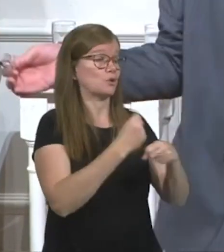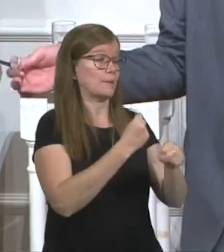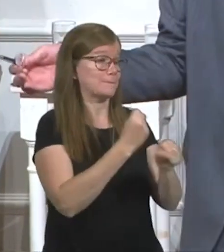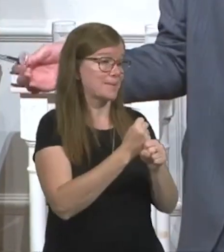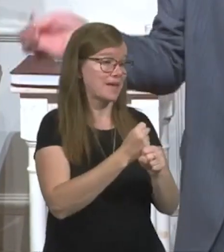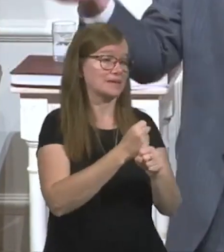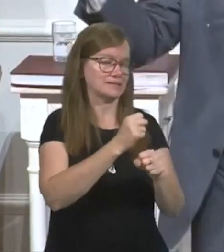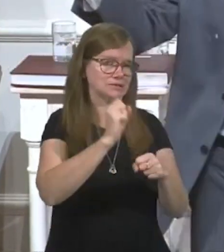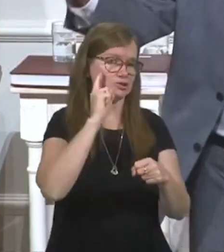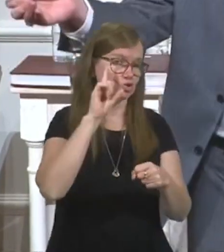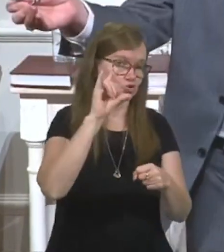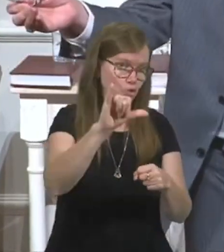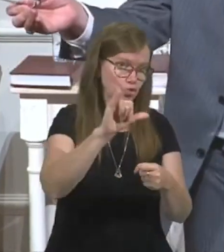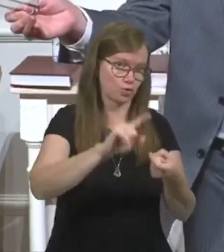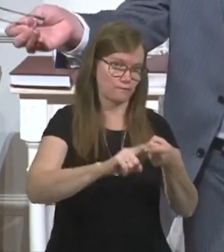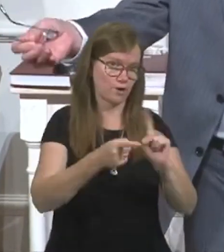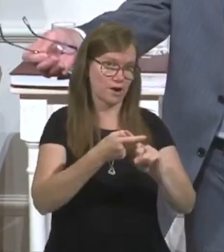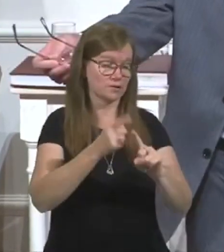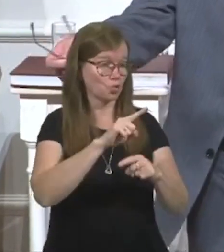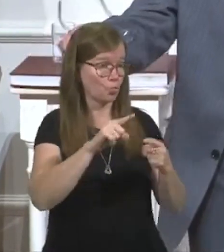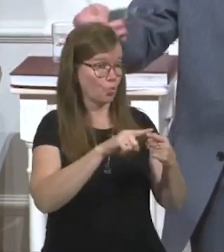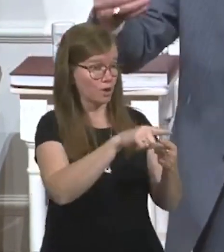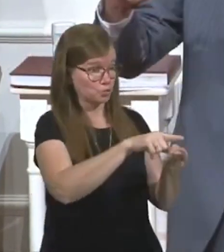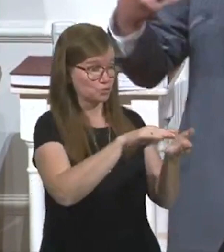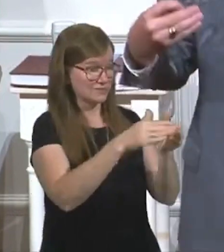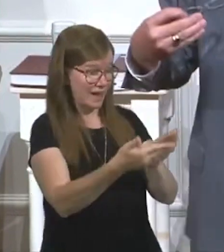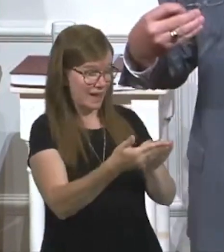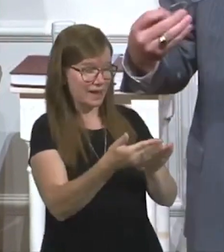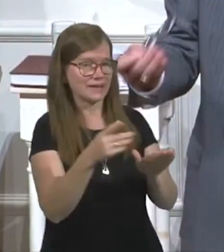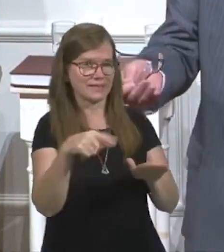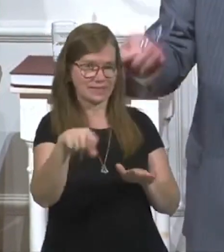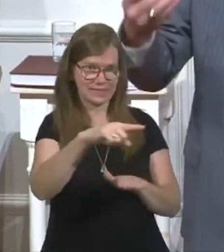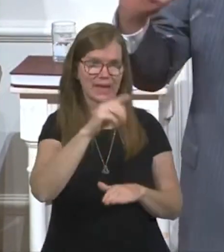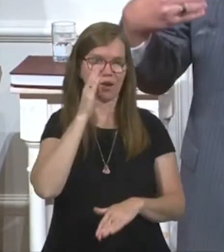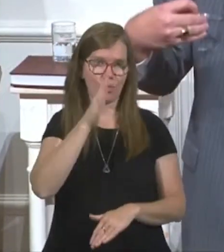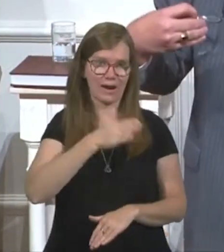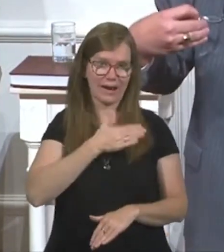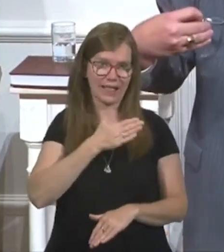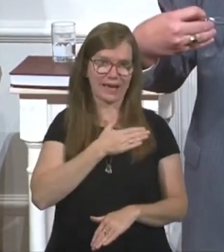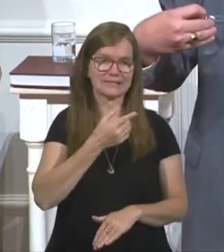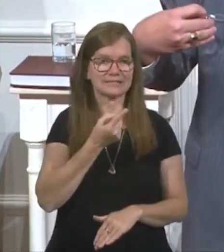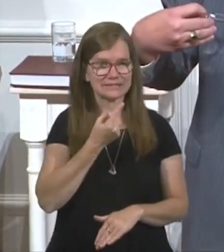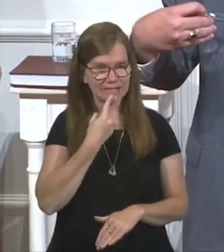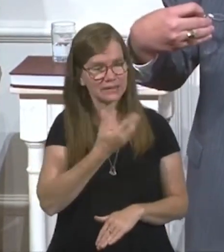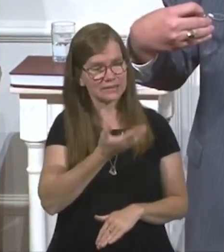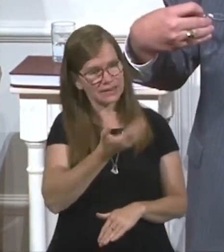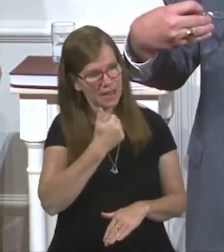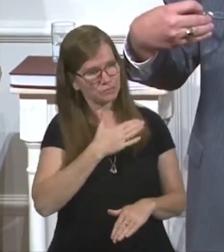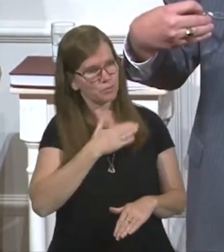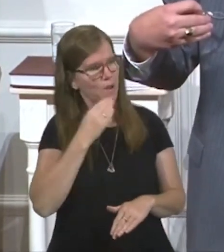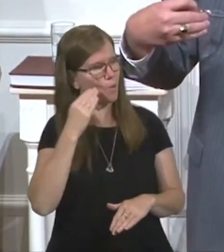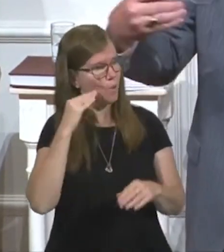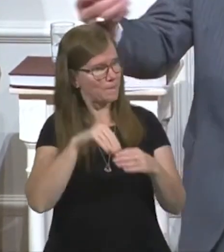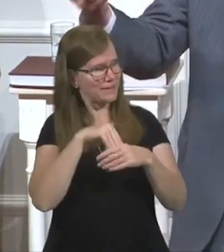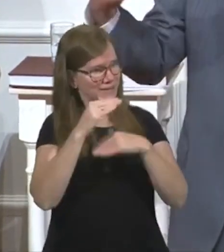eternal friends so that when you die, they will gladly say, come to my home in heaven.